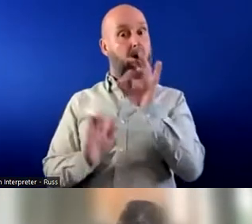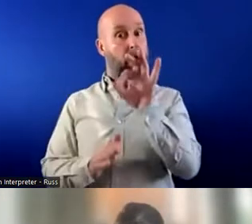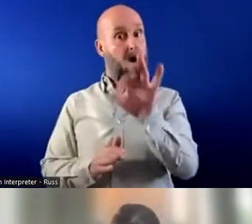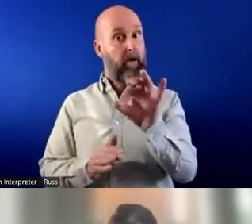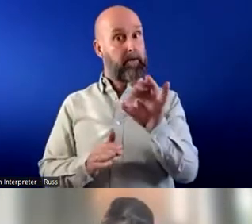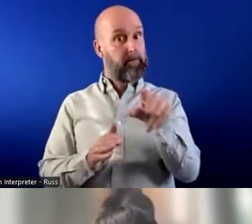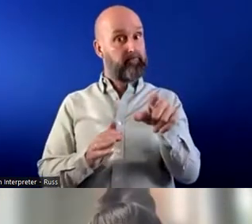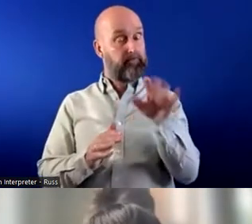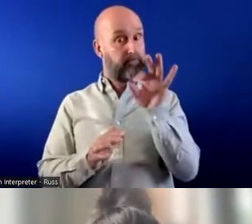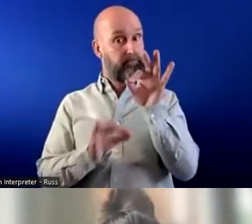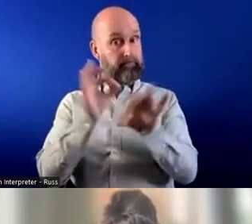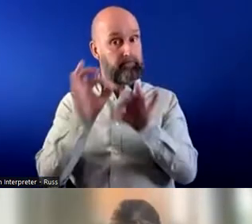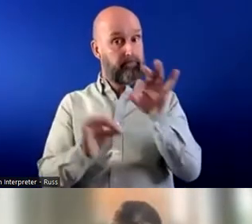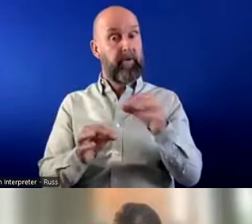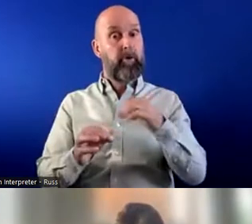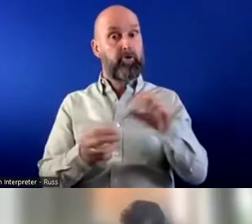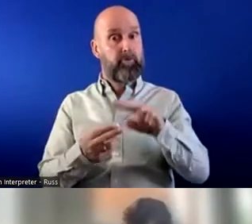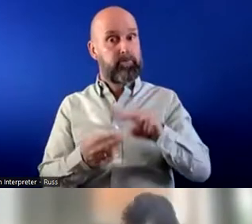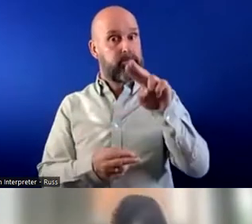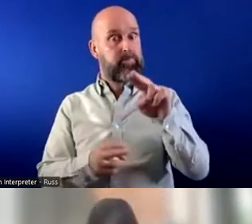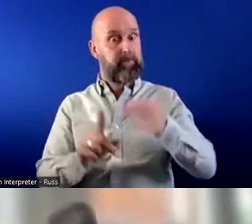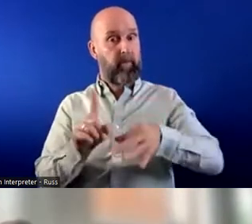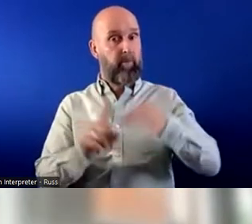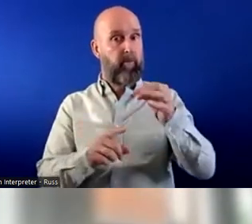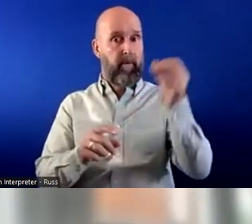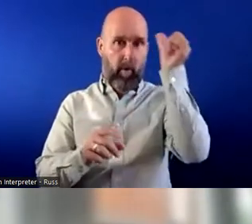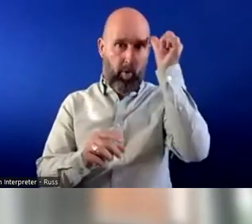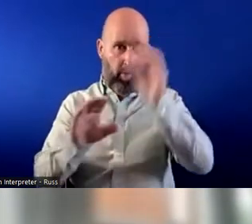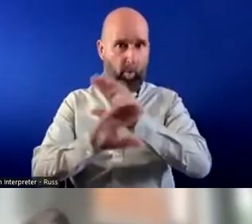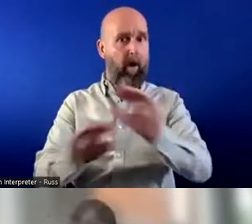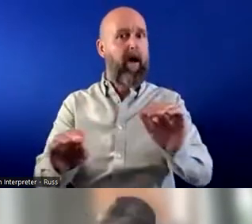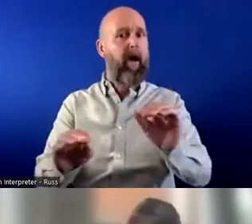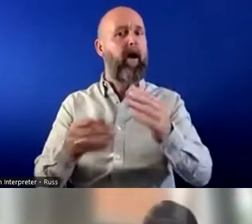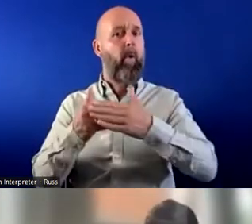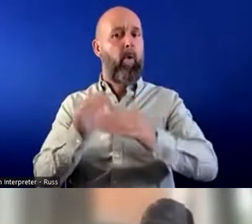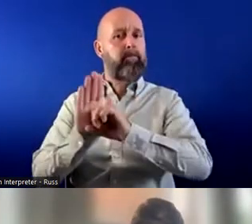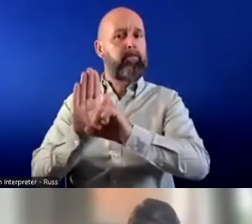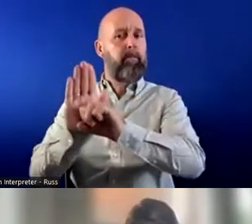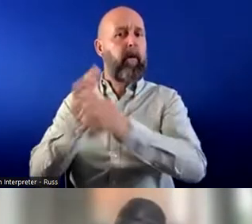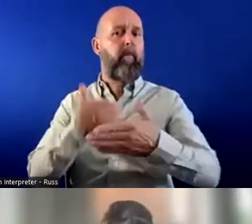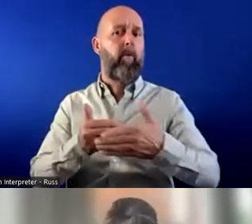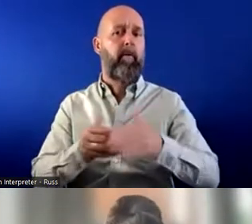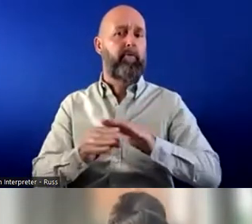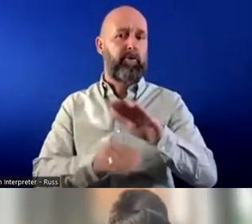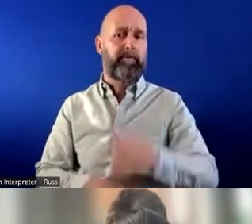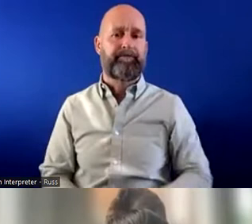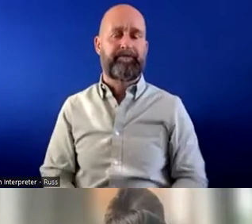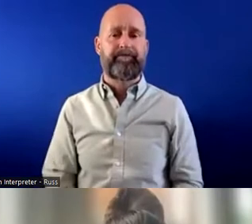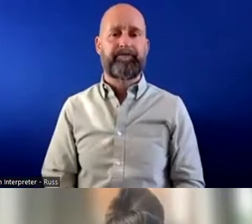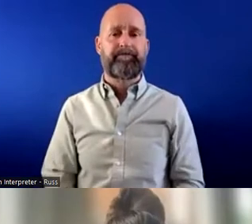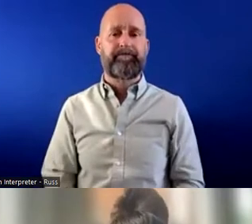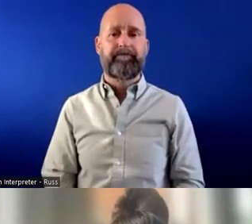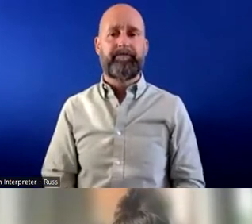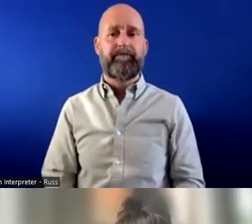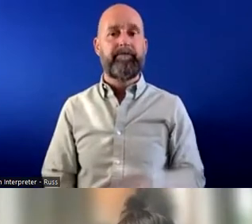of the scheme and what more could or should be done to increase awareness and uptake uh going forward you're on mute